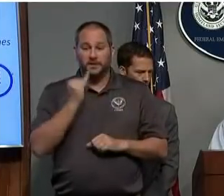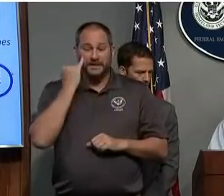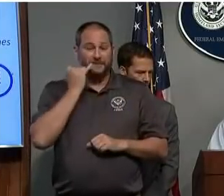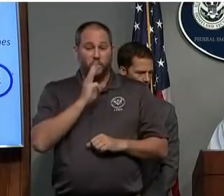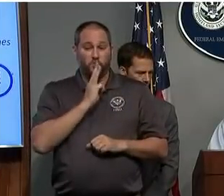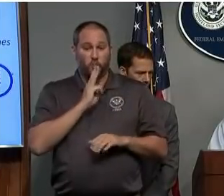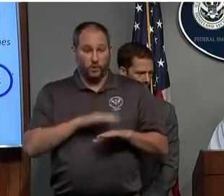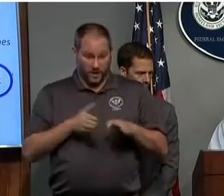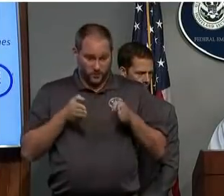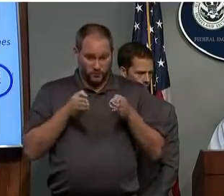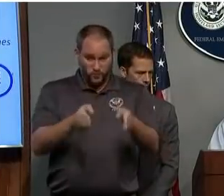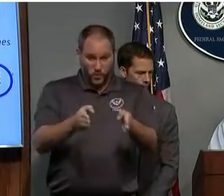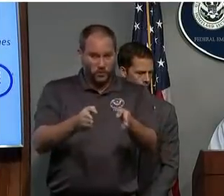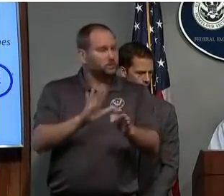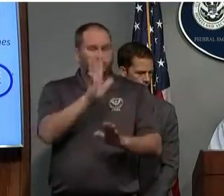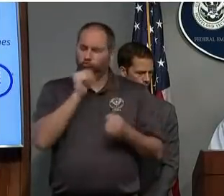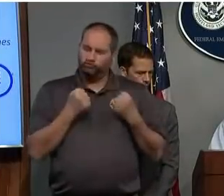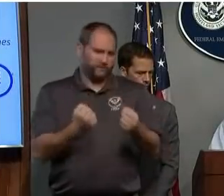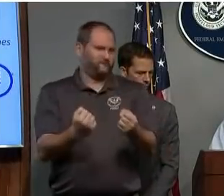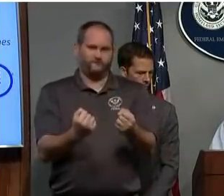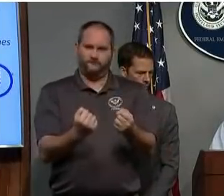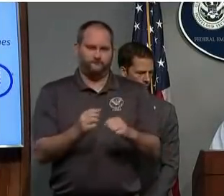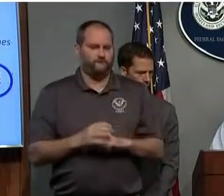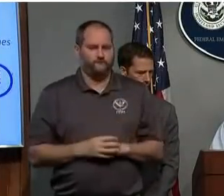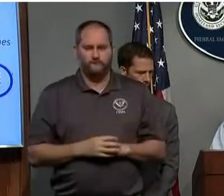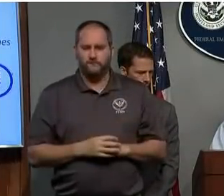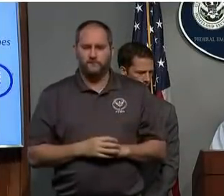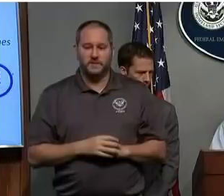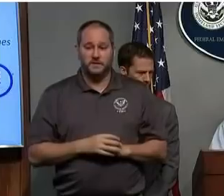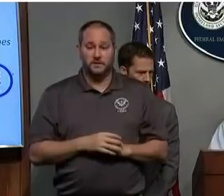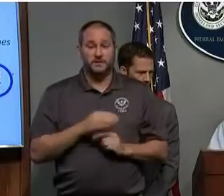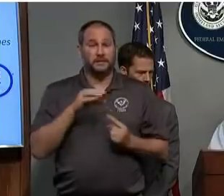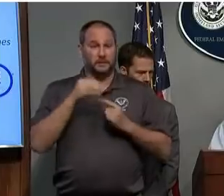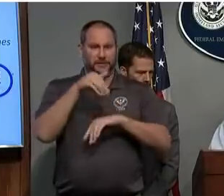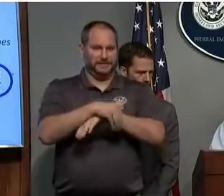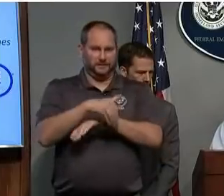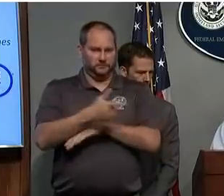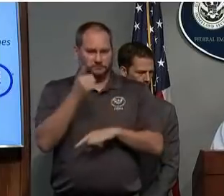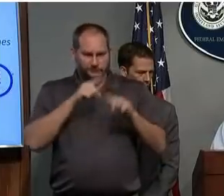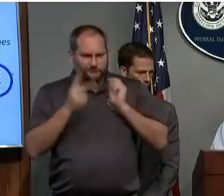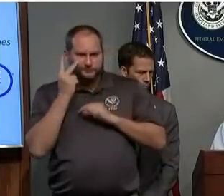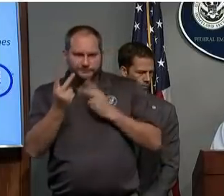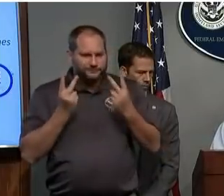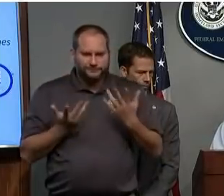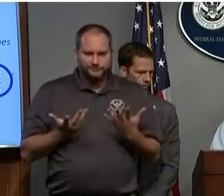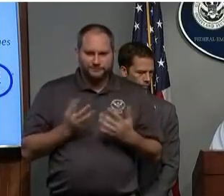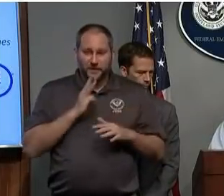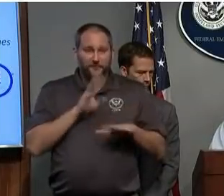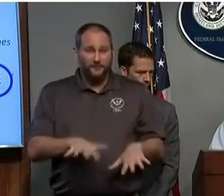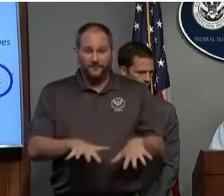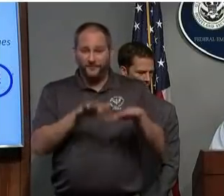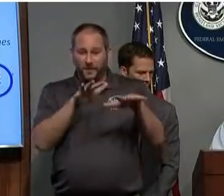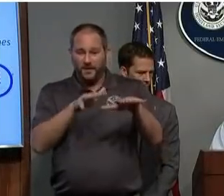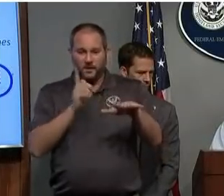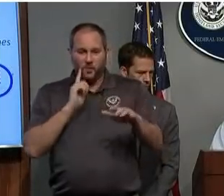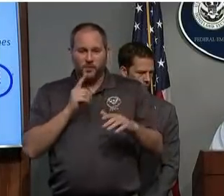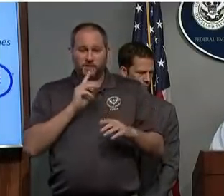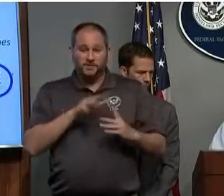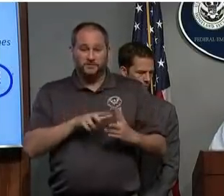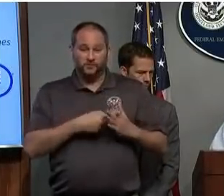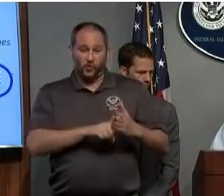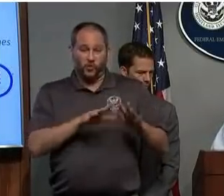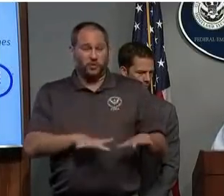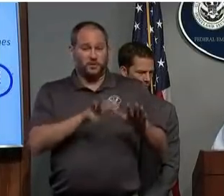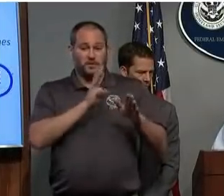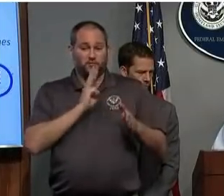especially at night. A lot of the flooding is going to start in the river stem levels later on tonight near the coastline